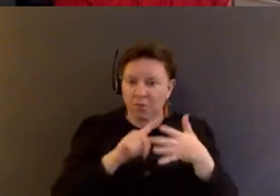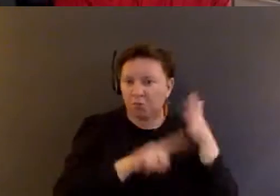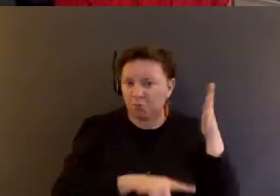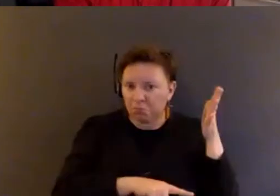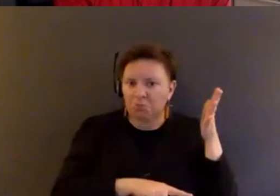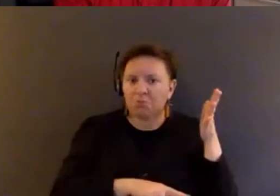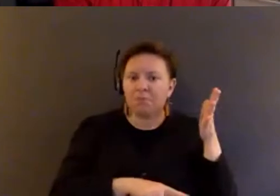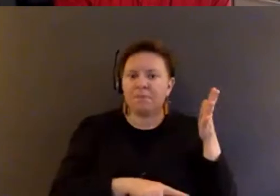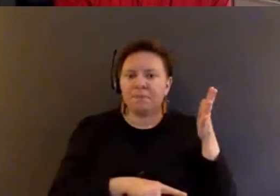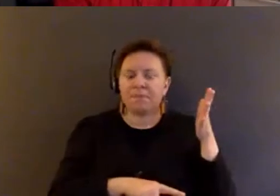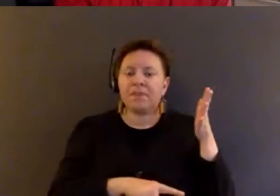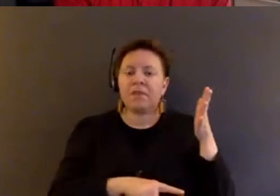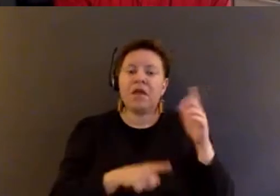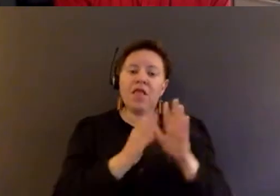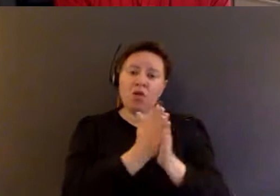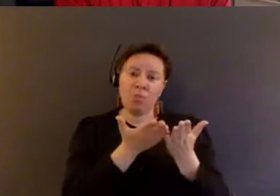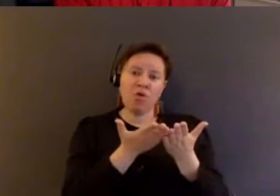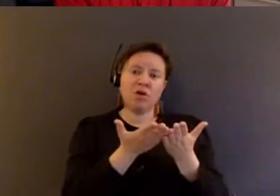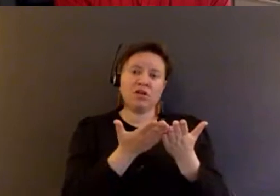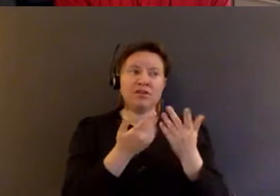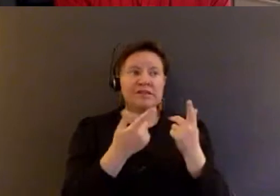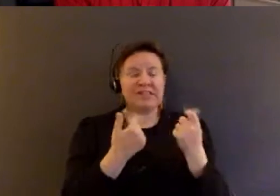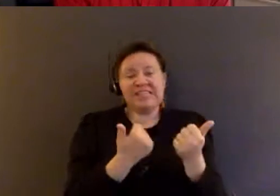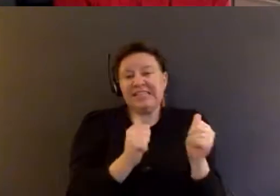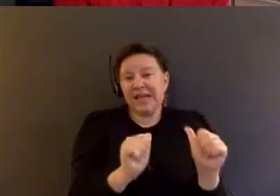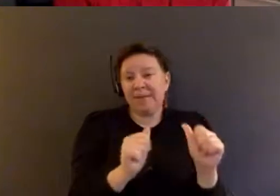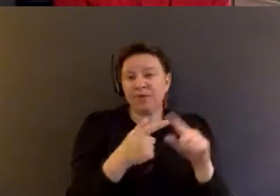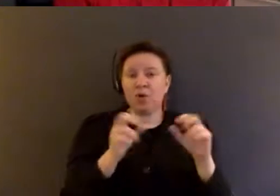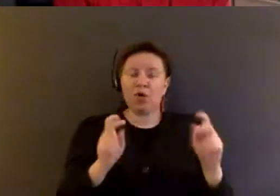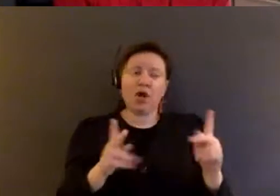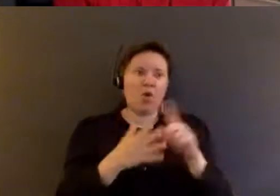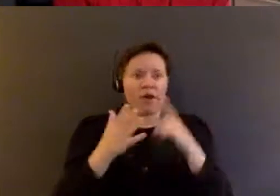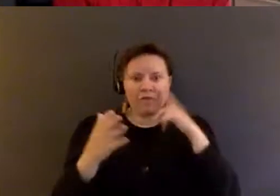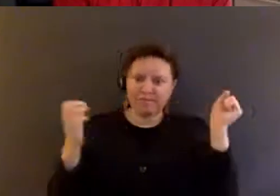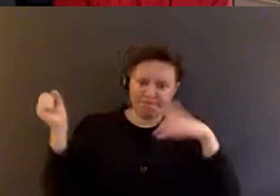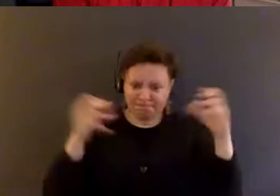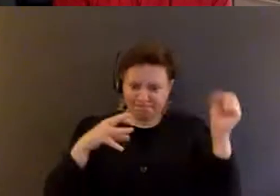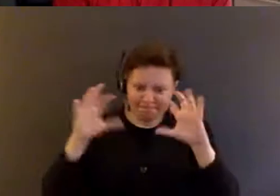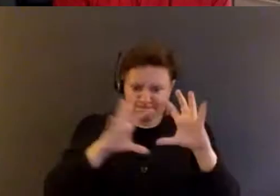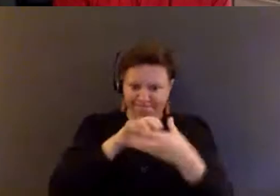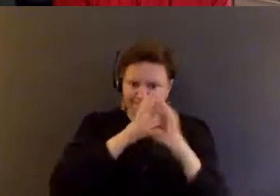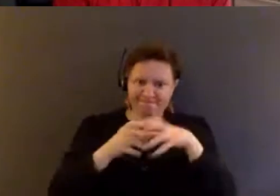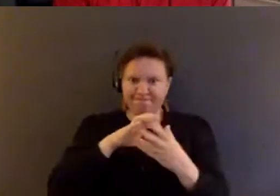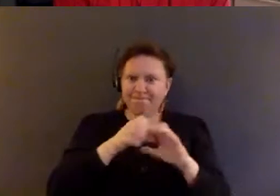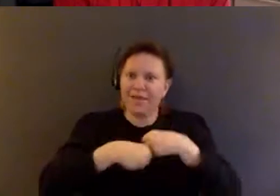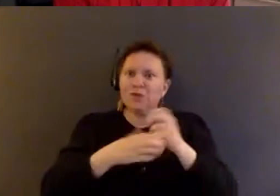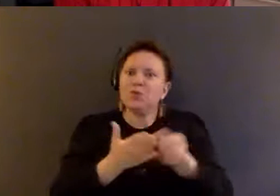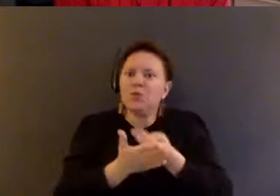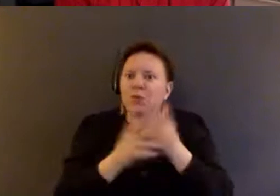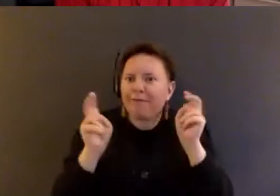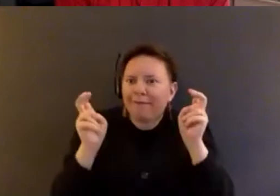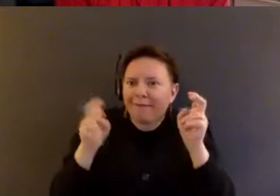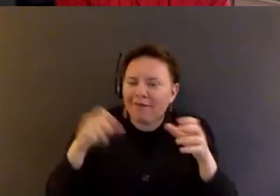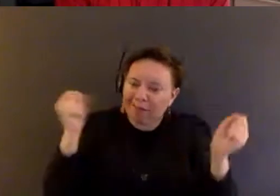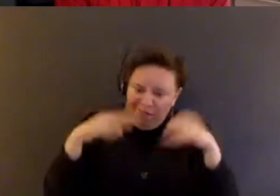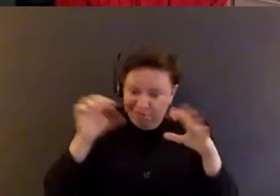And the book is kind of an attempt to, okay, what if we throw all this together and make soup out of it, you know, like what kind